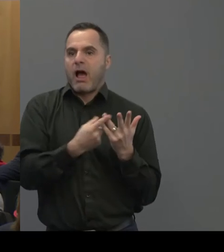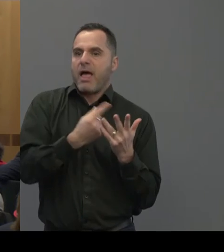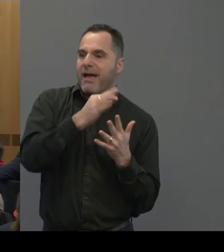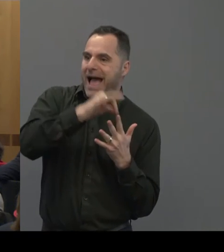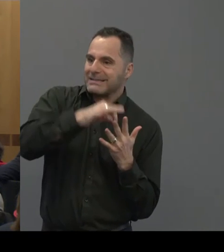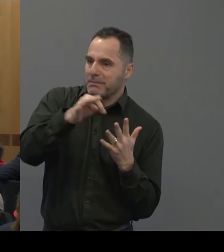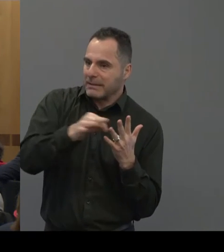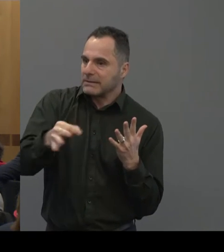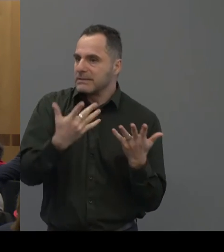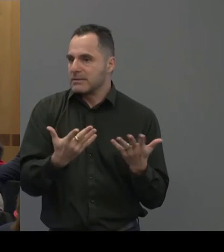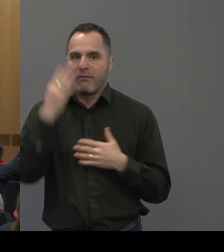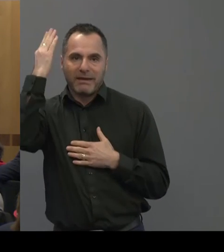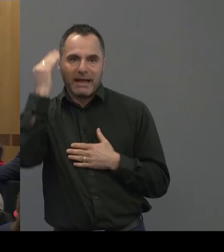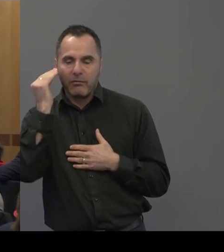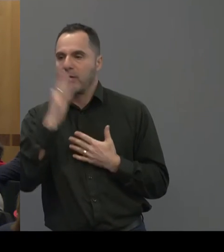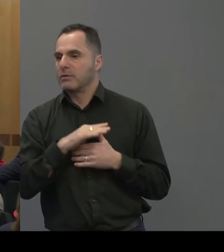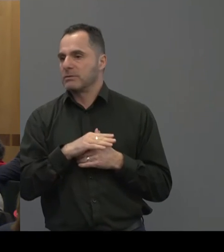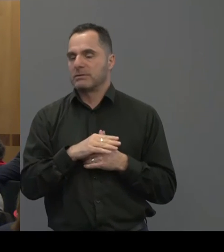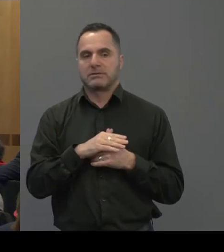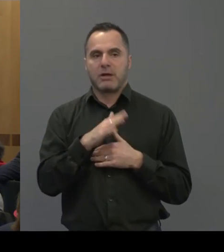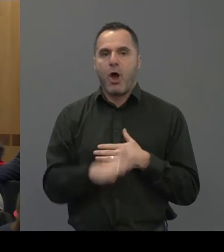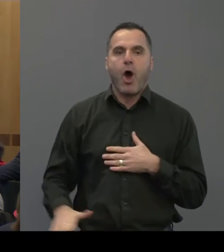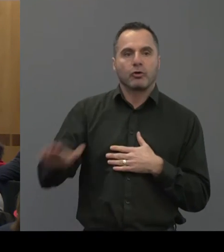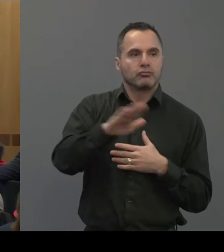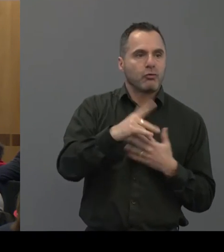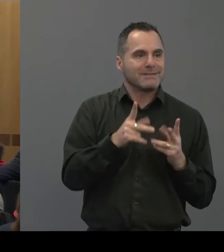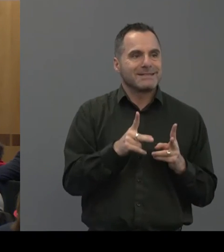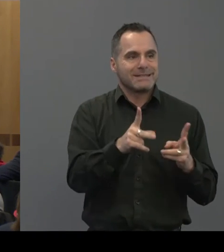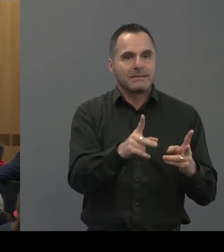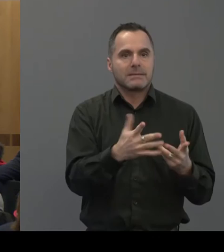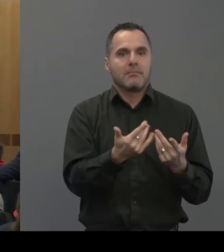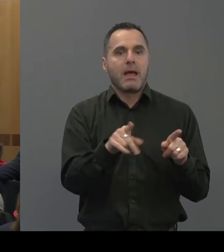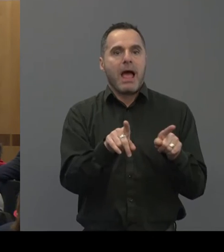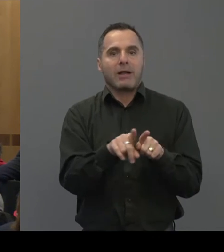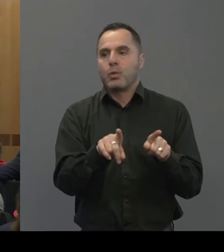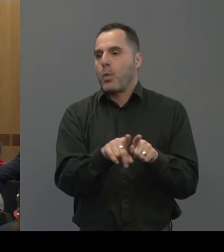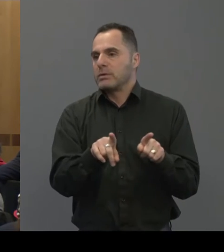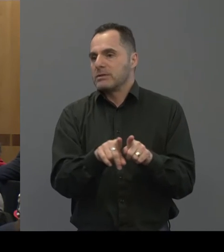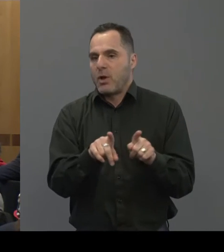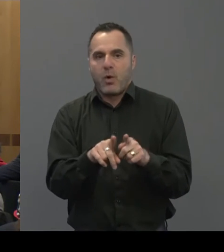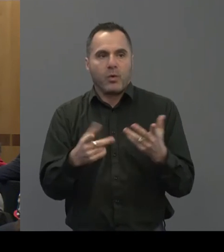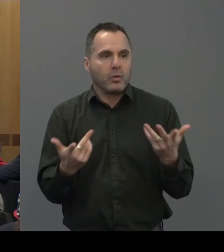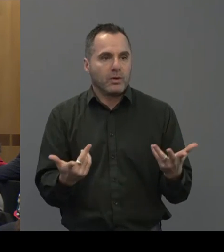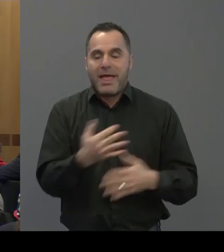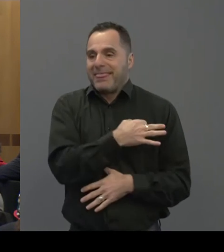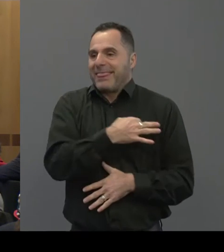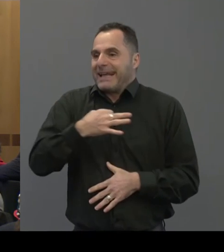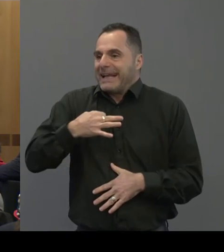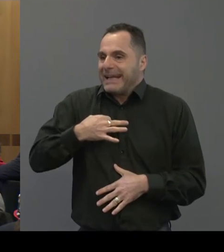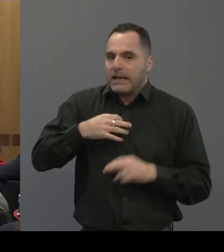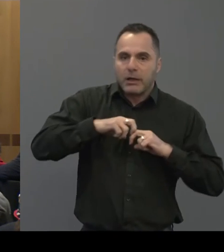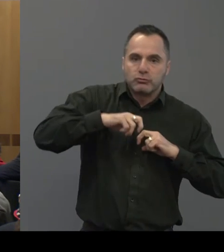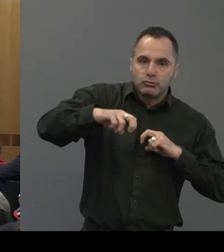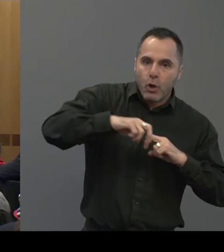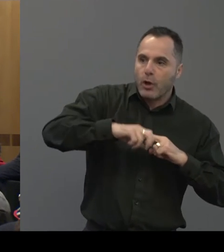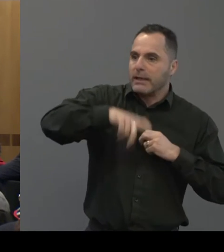intervening and active in across the system and across the whole kind of journey, clinical and health